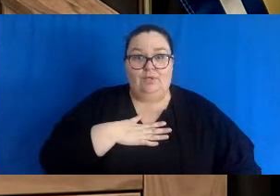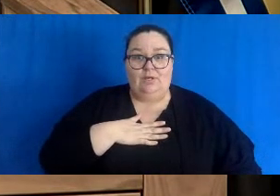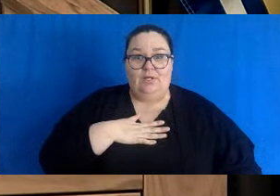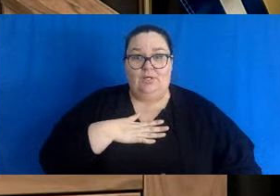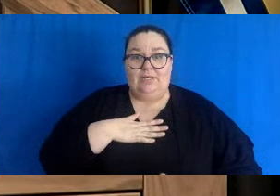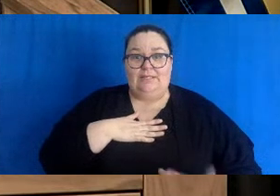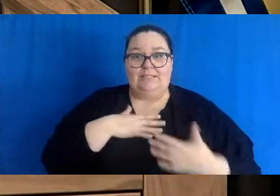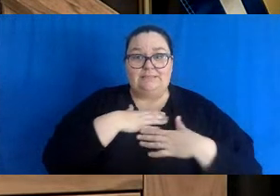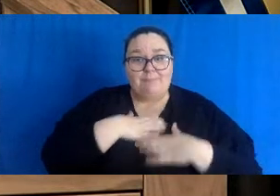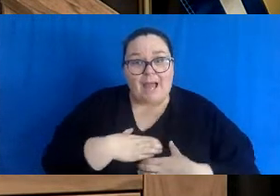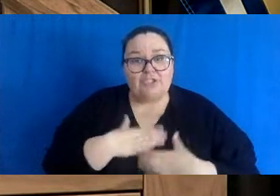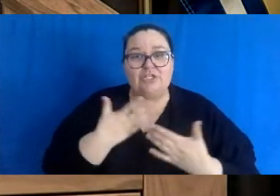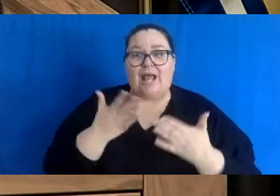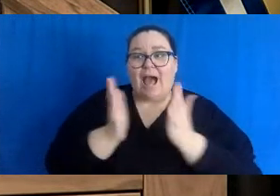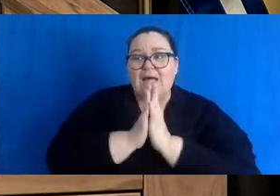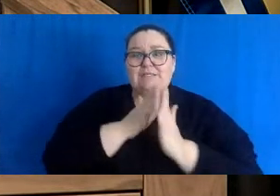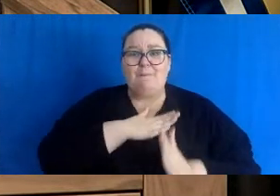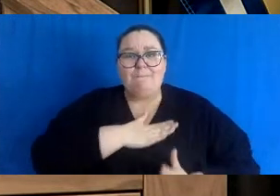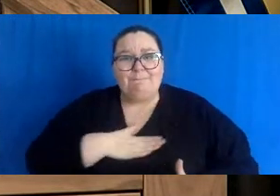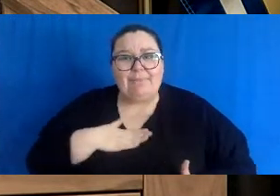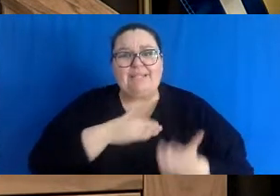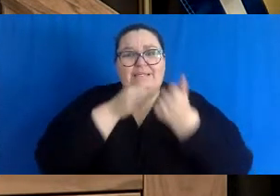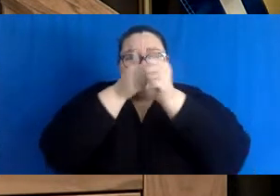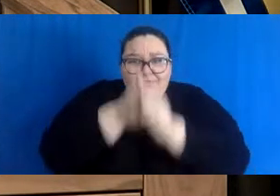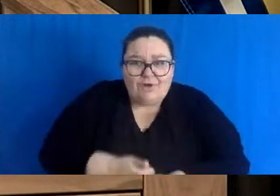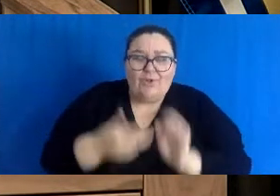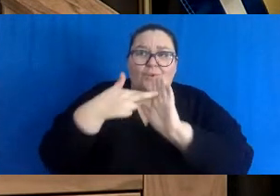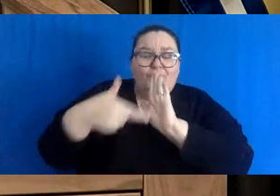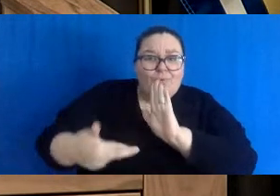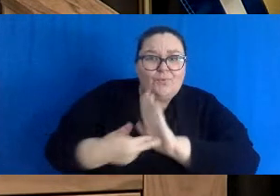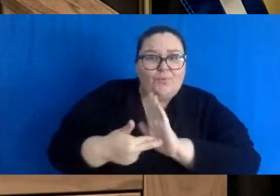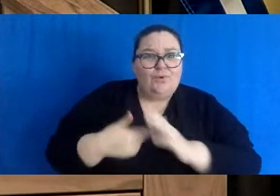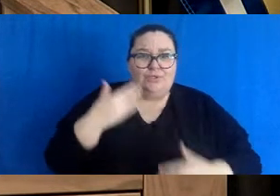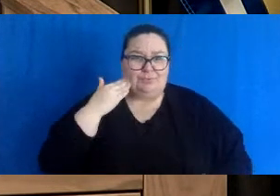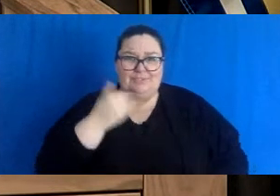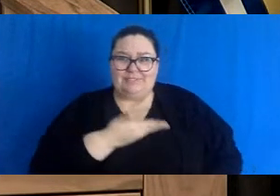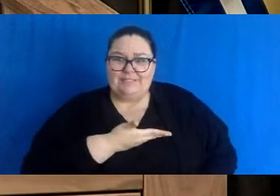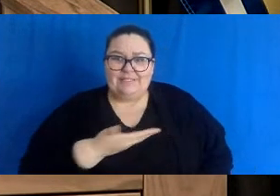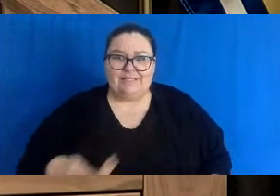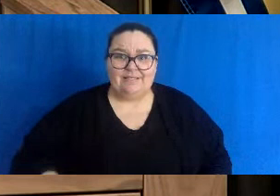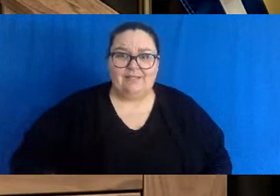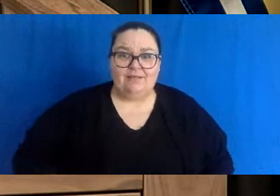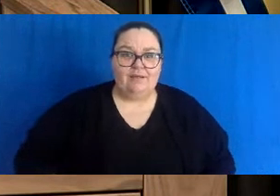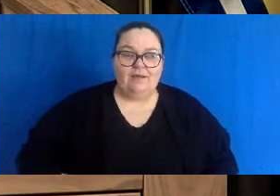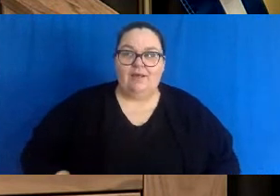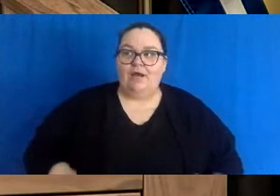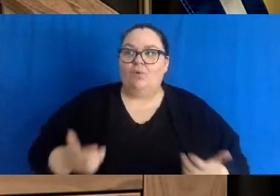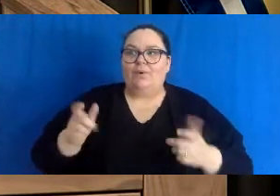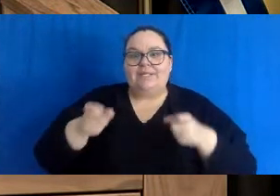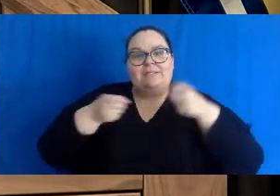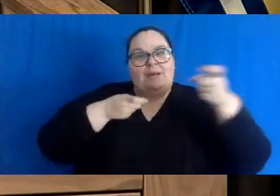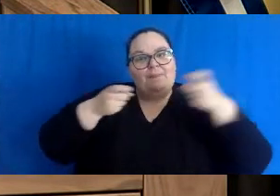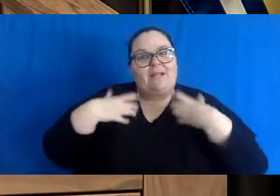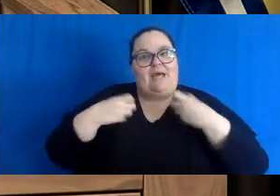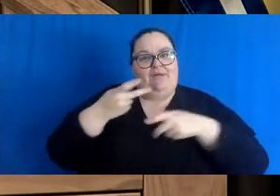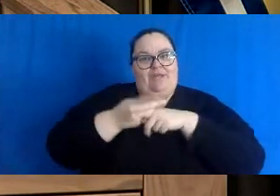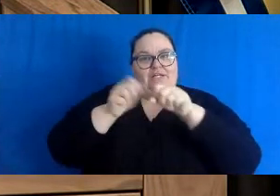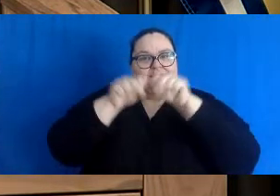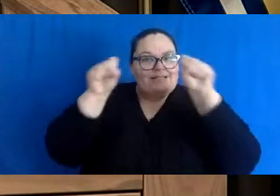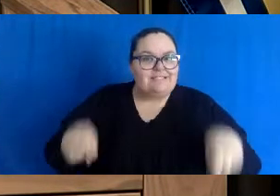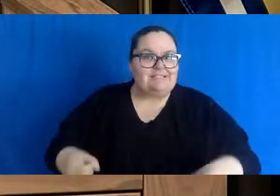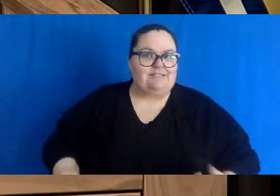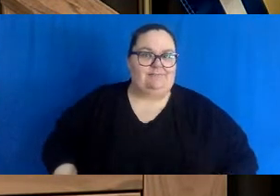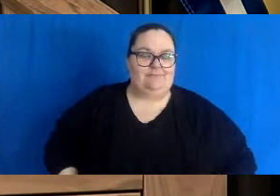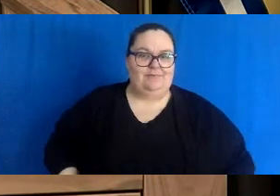asking for our support and the public support to help them manage their health care system and the many, many dedicated